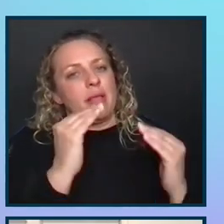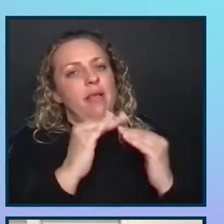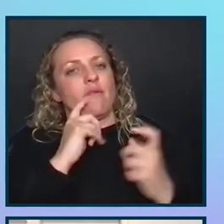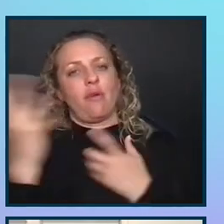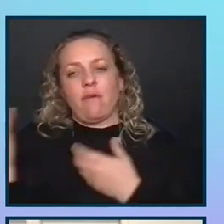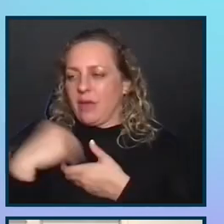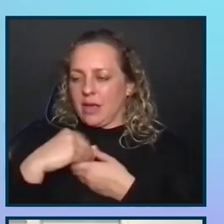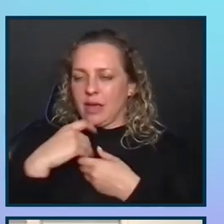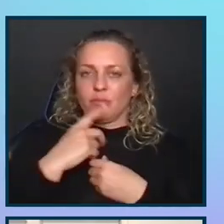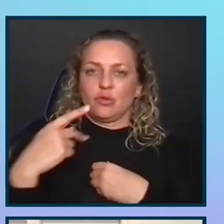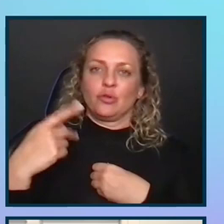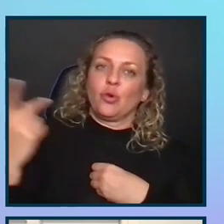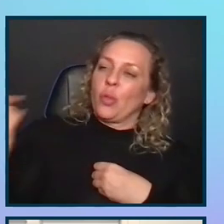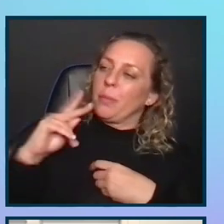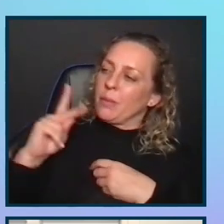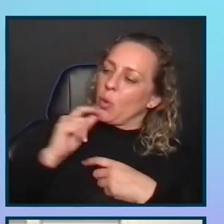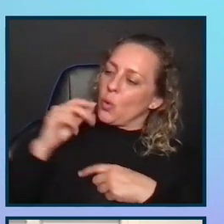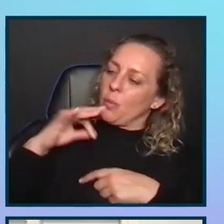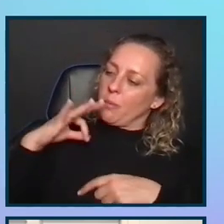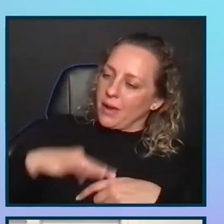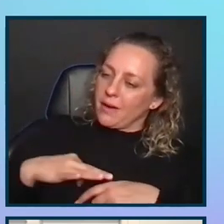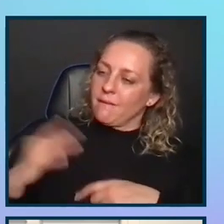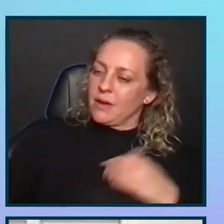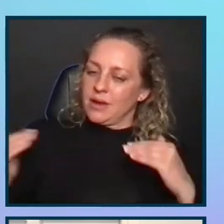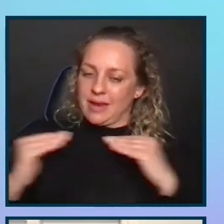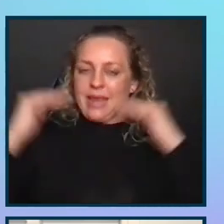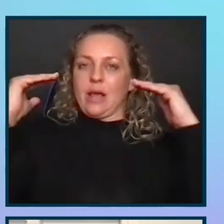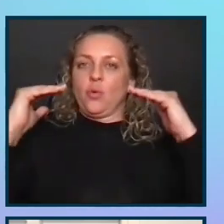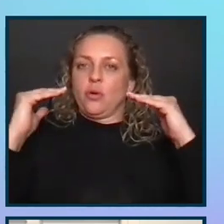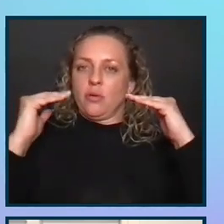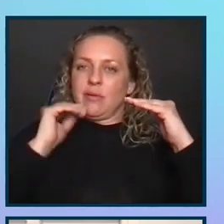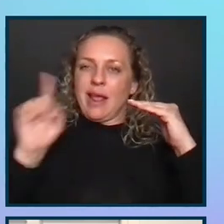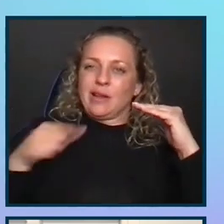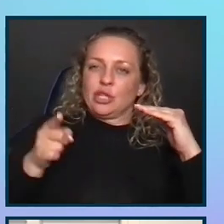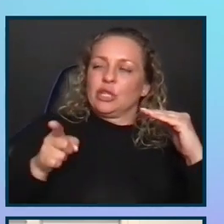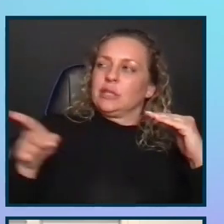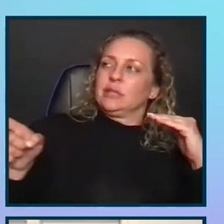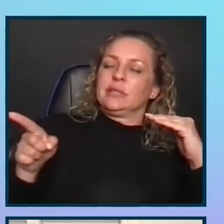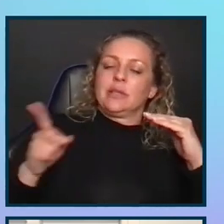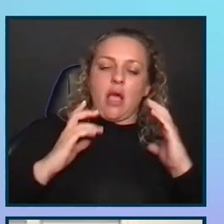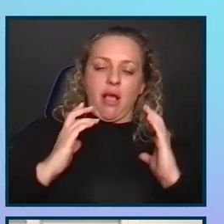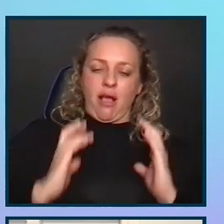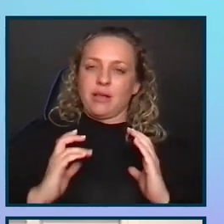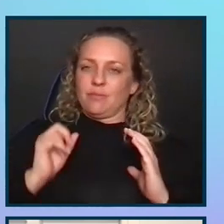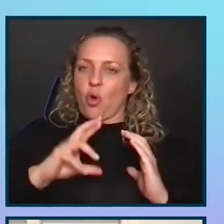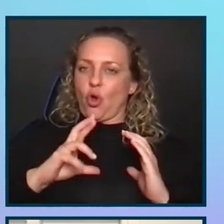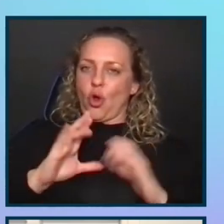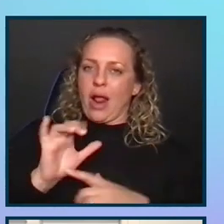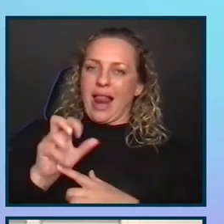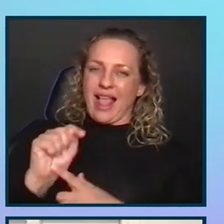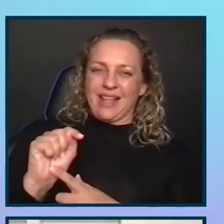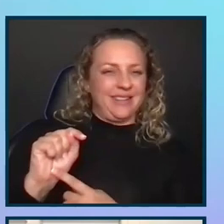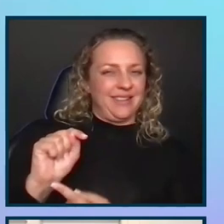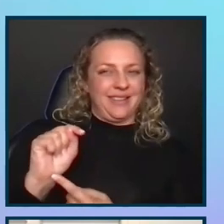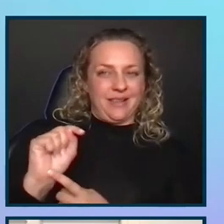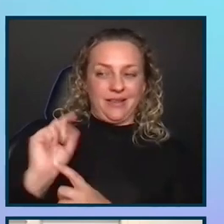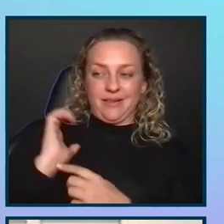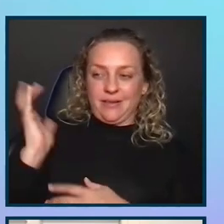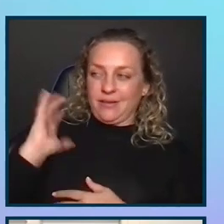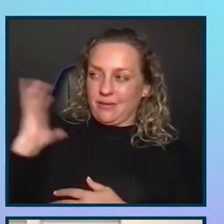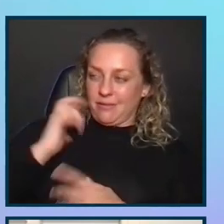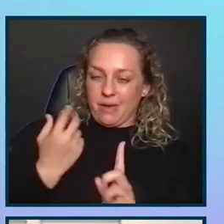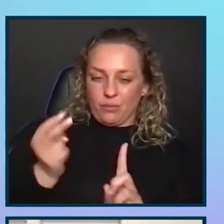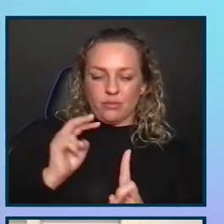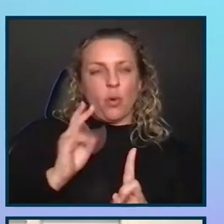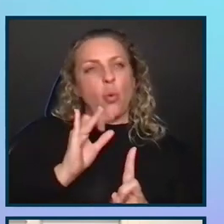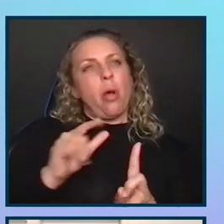engage the primary product stakeholder as an equal partner and not just a customer or a client, which is how I've done it in the past, thinking,